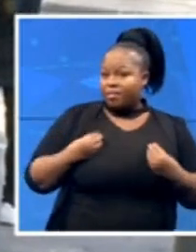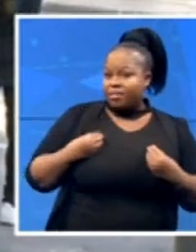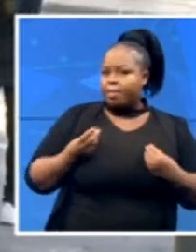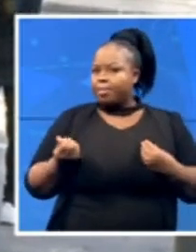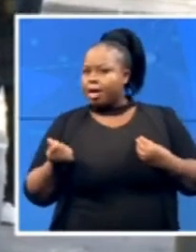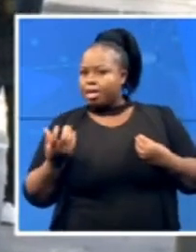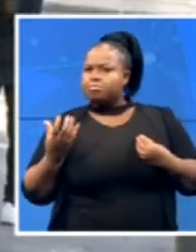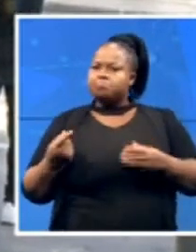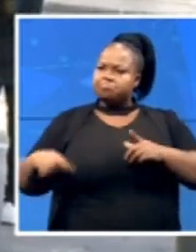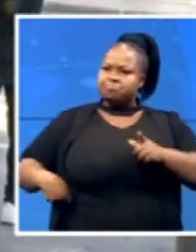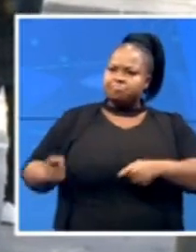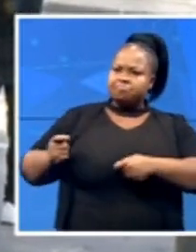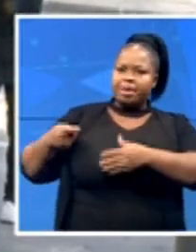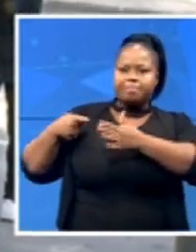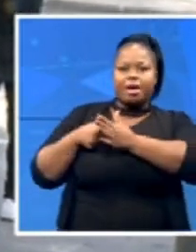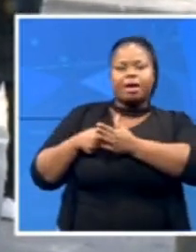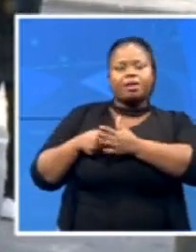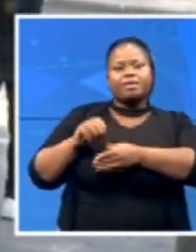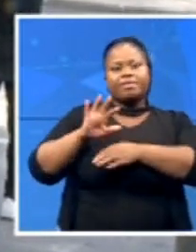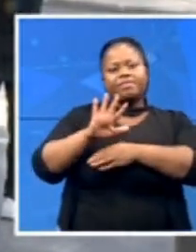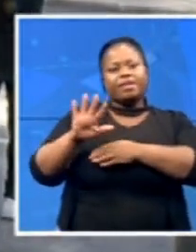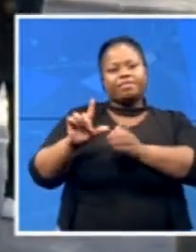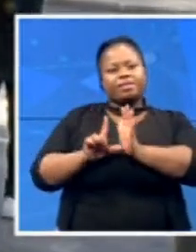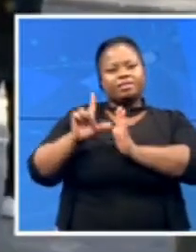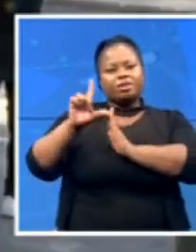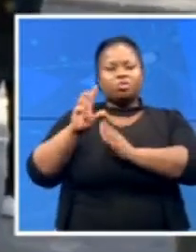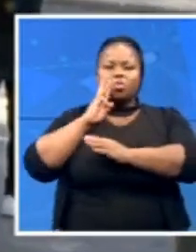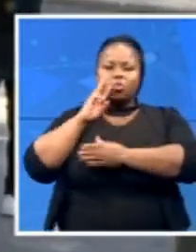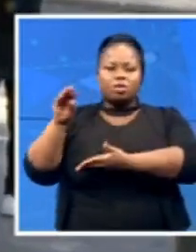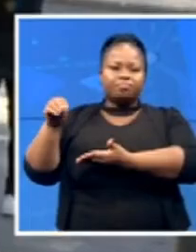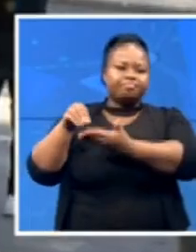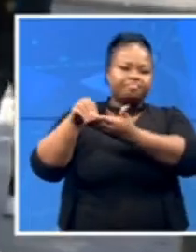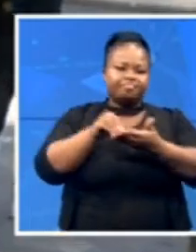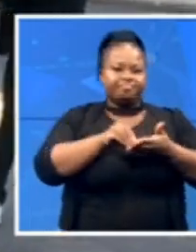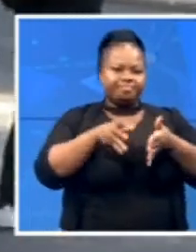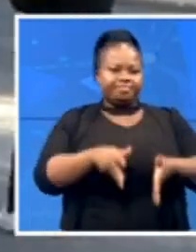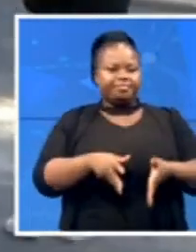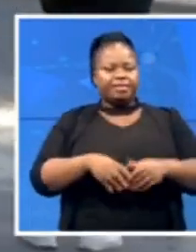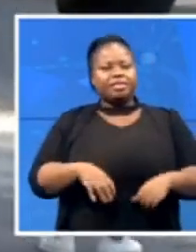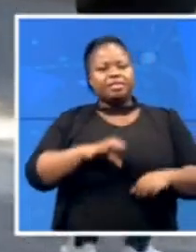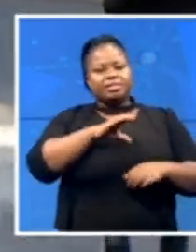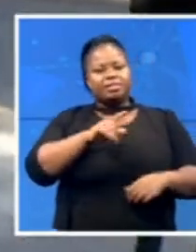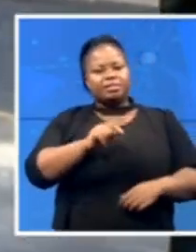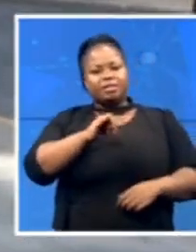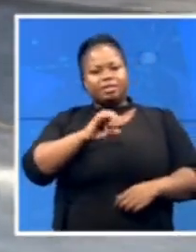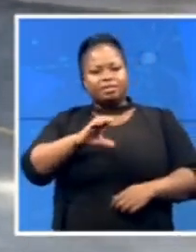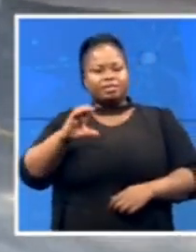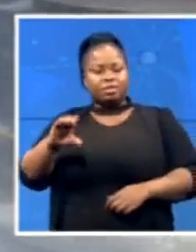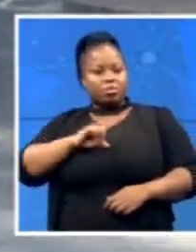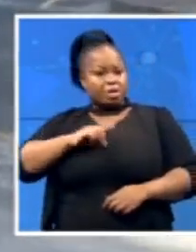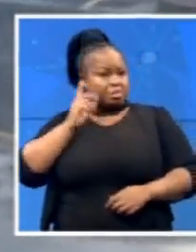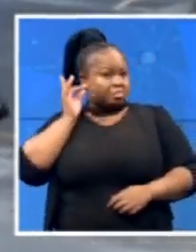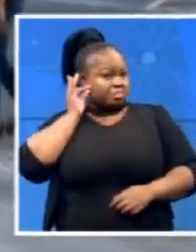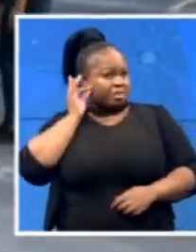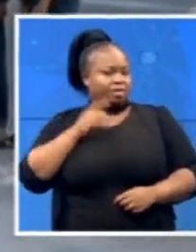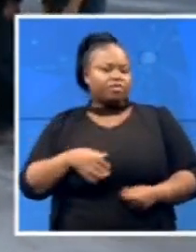buy those 5 litre bottles of water and come deliver it here at the CTICC. The drive, as you heard from Alisa Bley, they will be